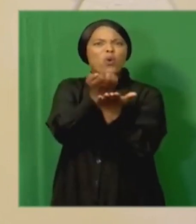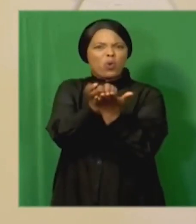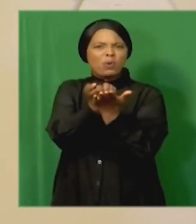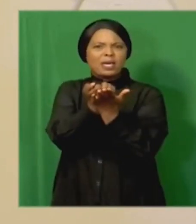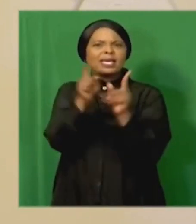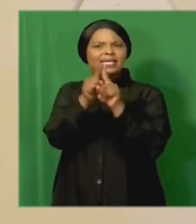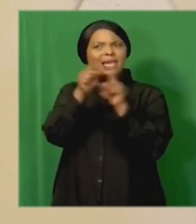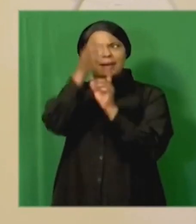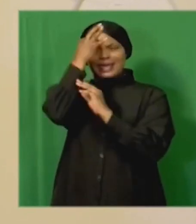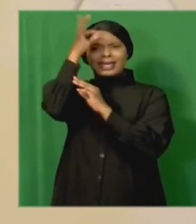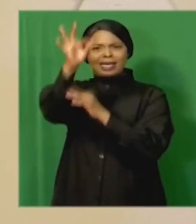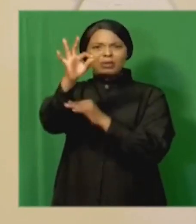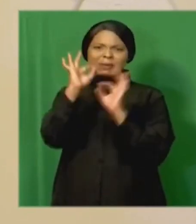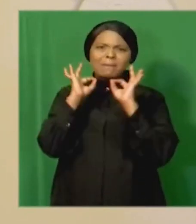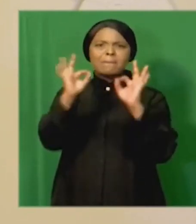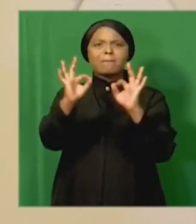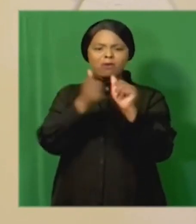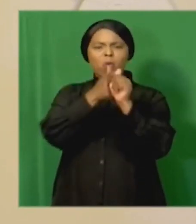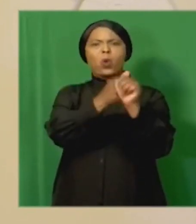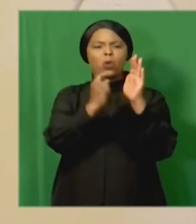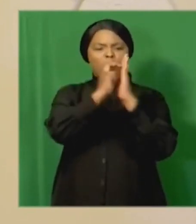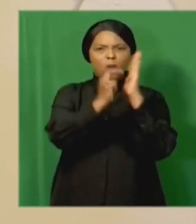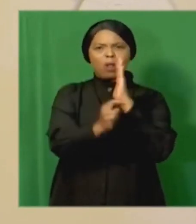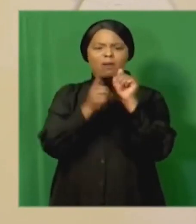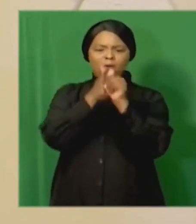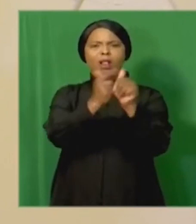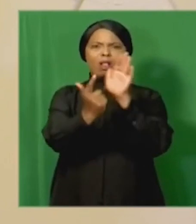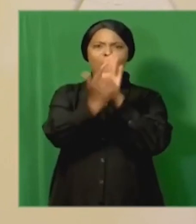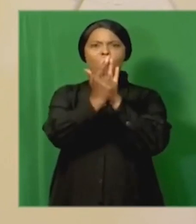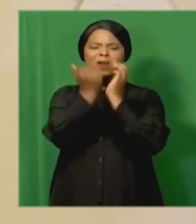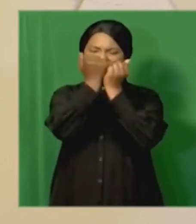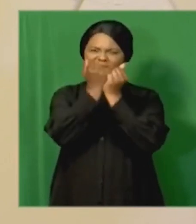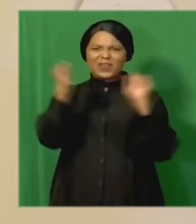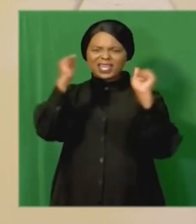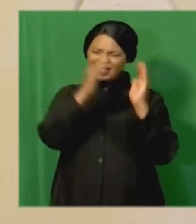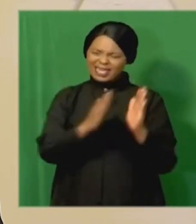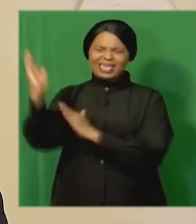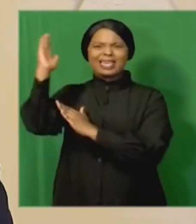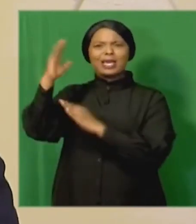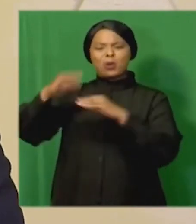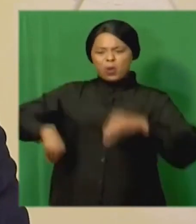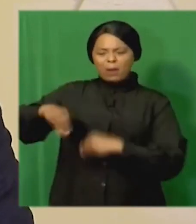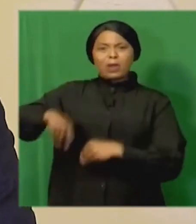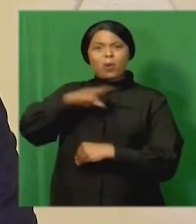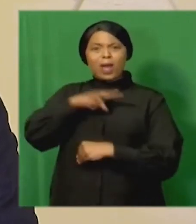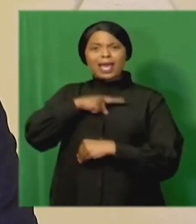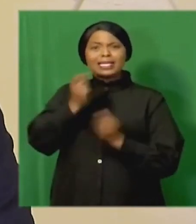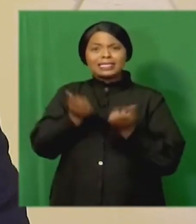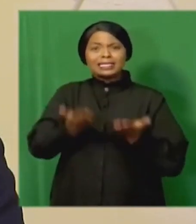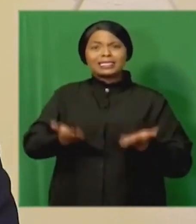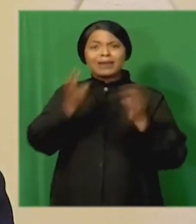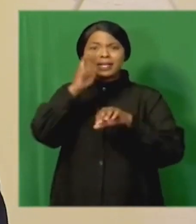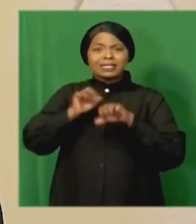state to be ethical and free of corruption as it serves your needs and the broader